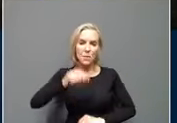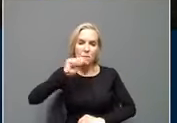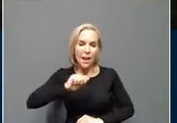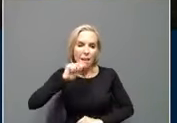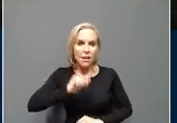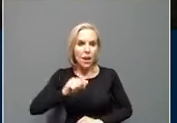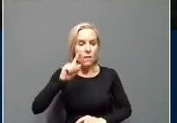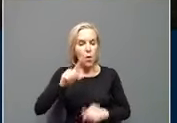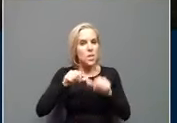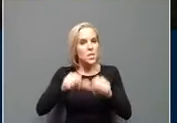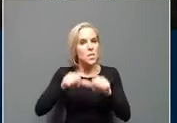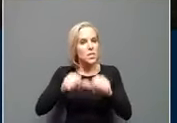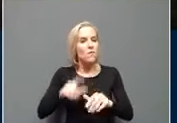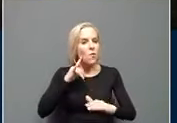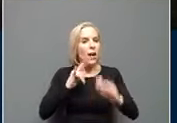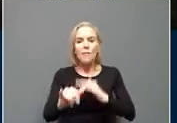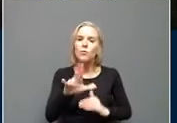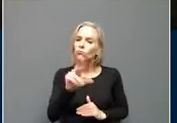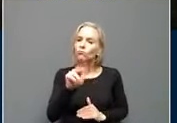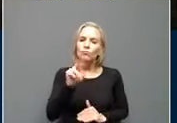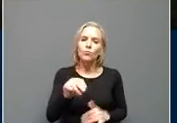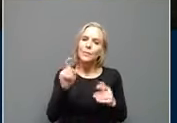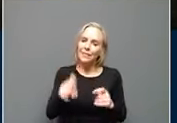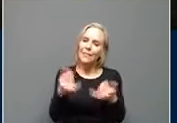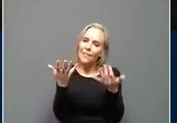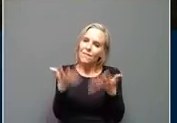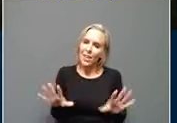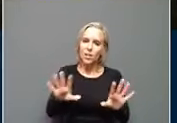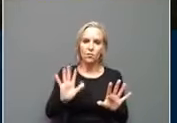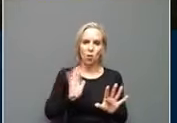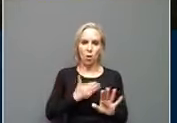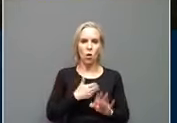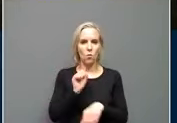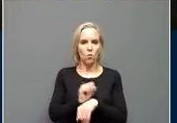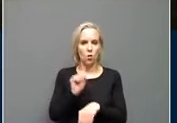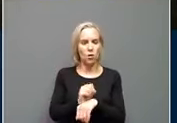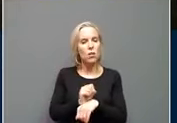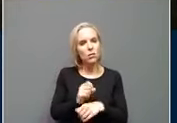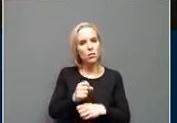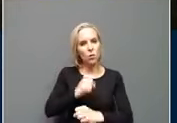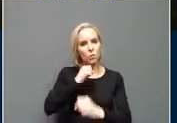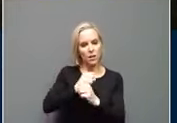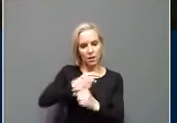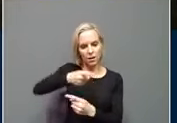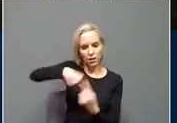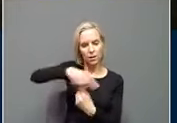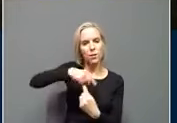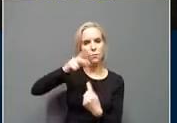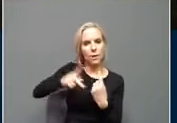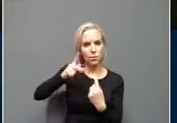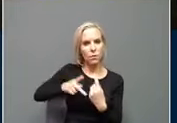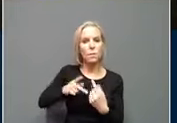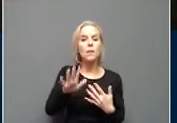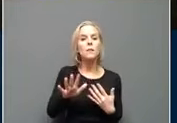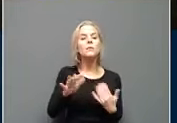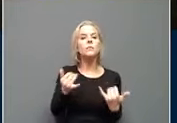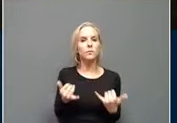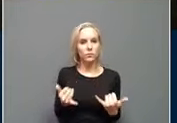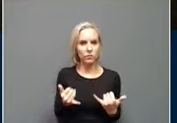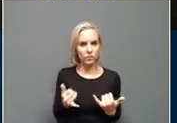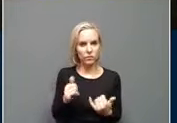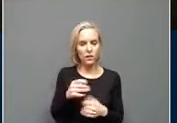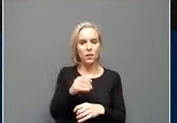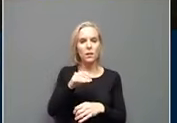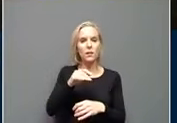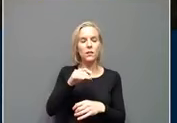that much longer. But we do have to finish our work and protect the people around us. With that, Dr. Stack